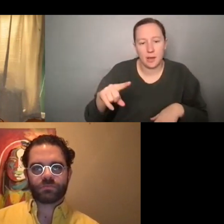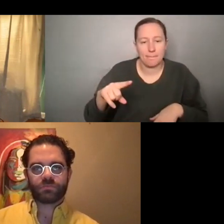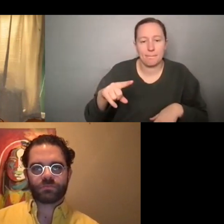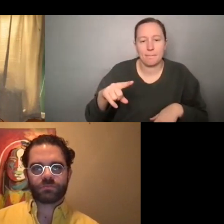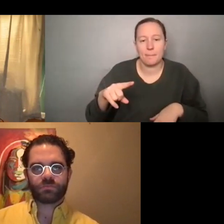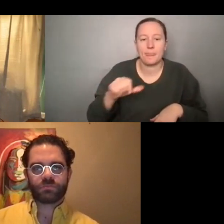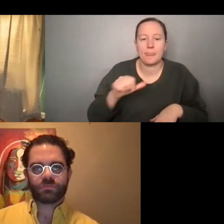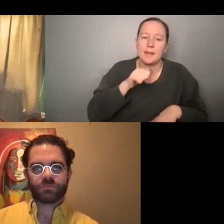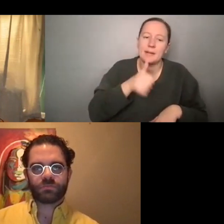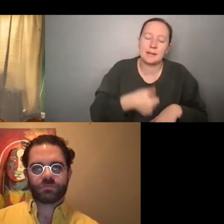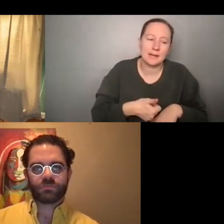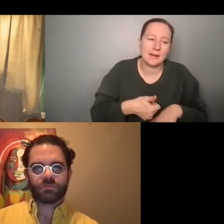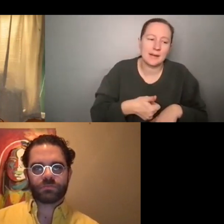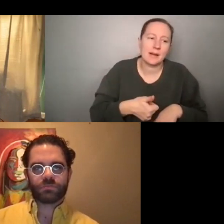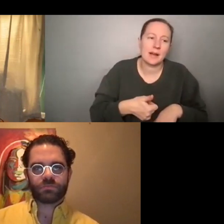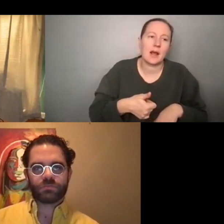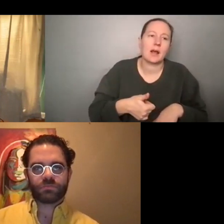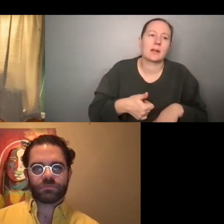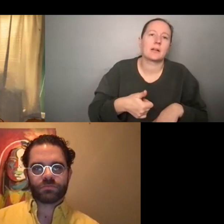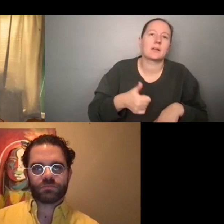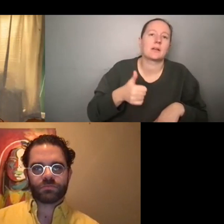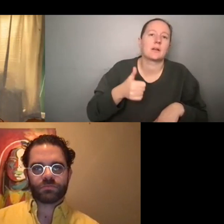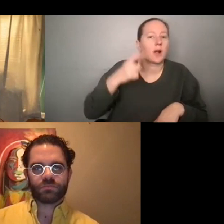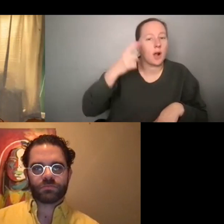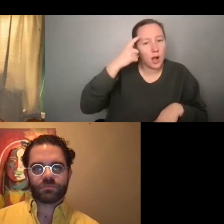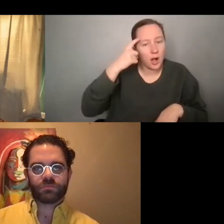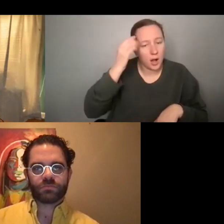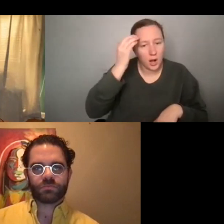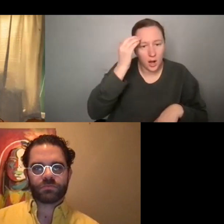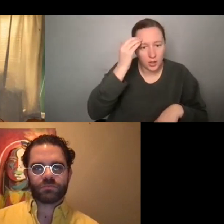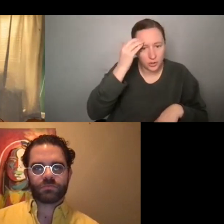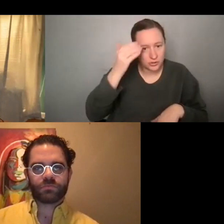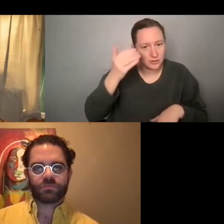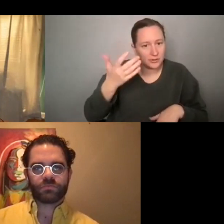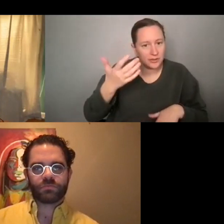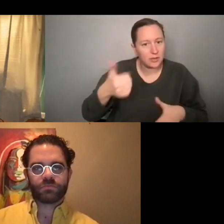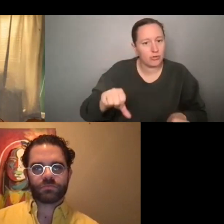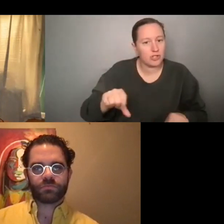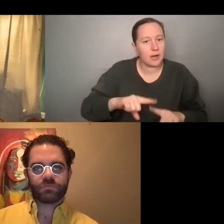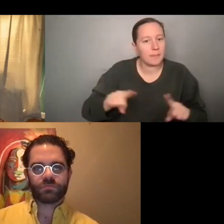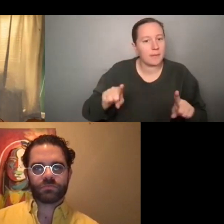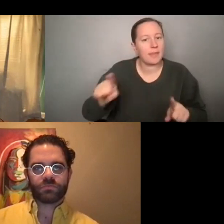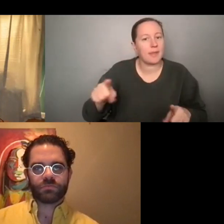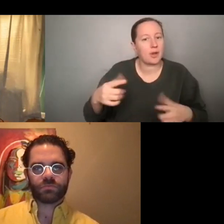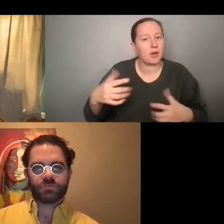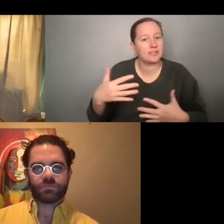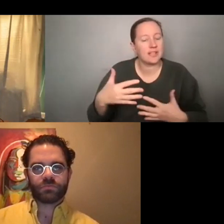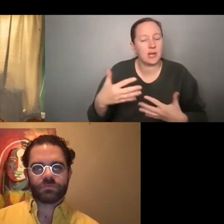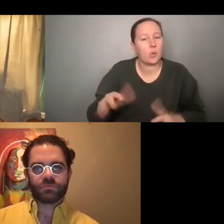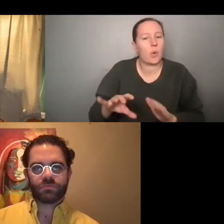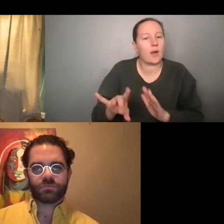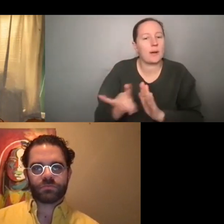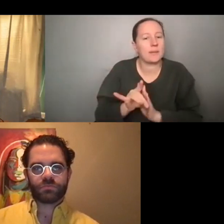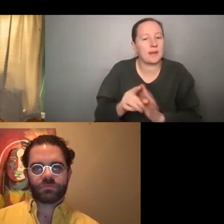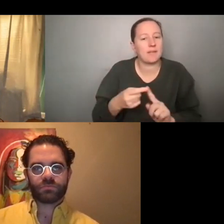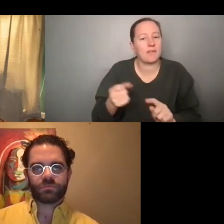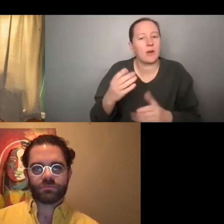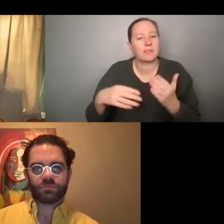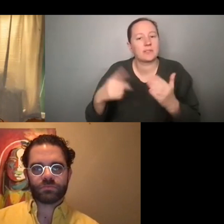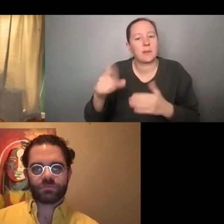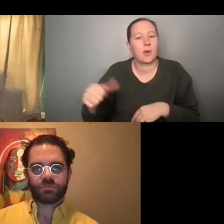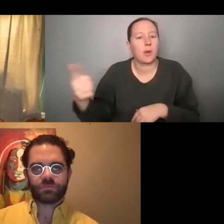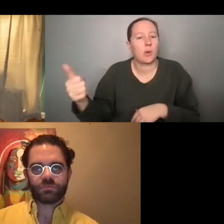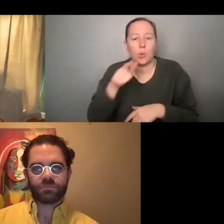not necessarily consciously reject you, but it makes them like scared to choose you over someone who is quote unquote,